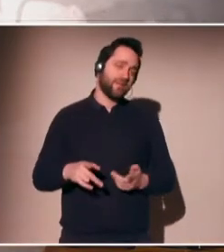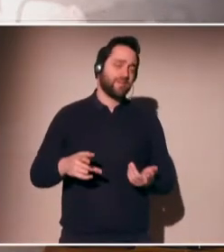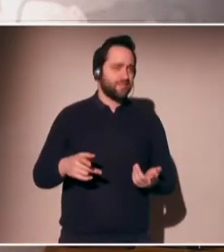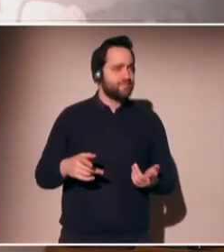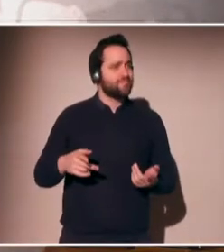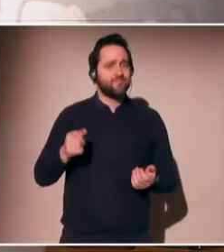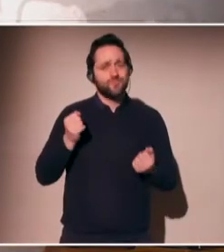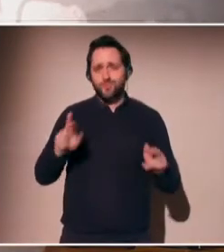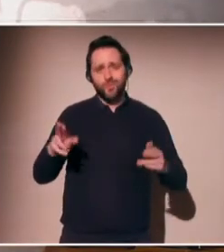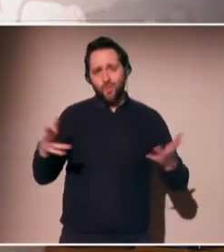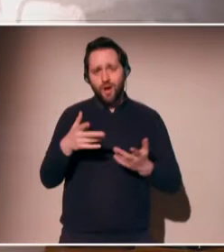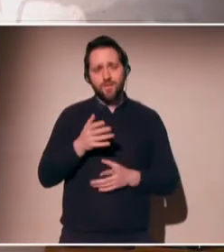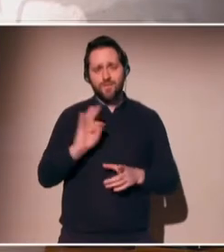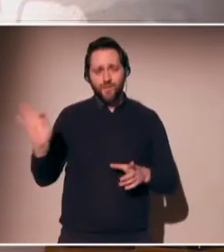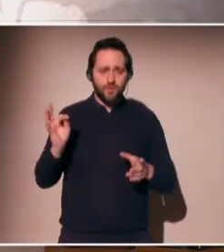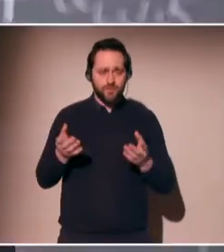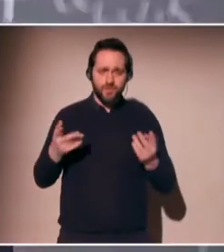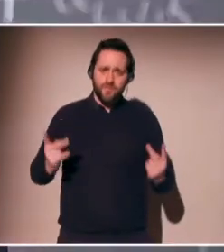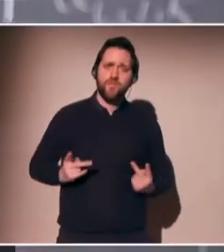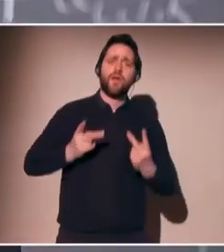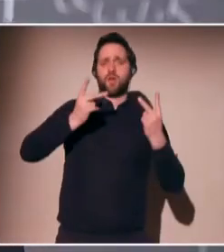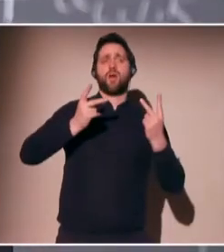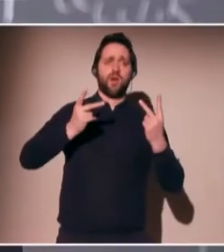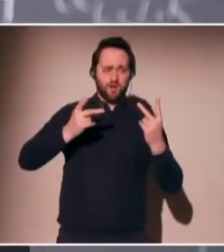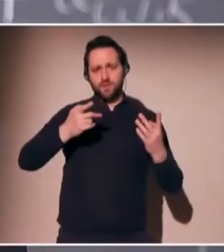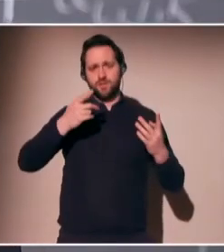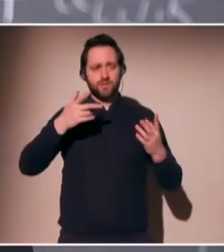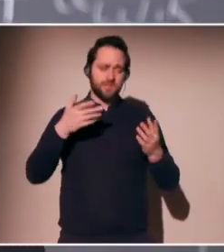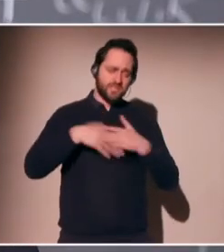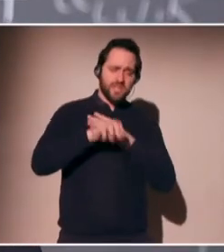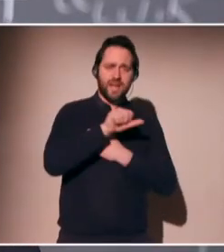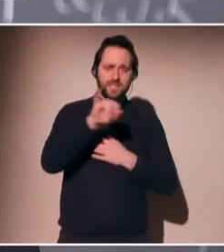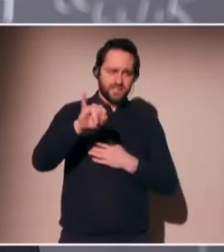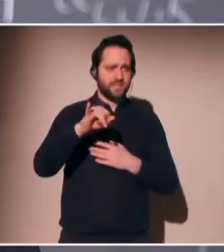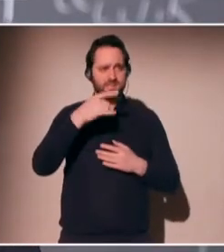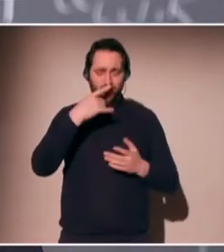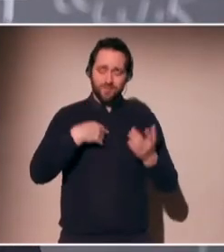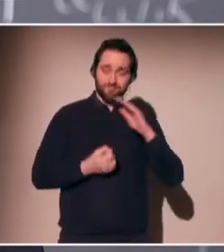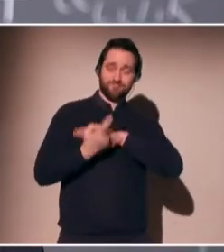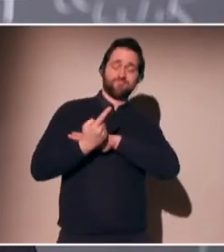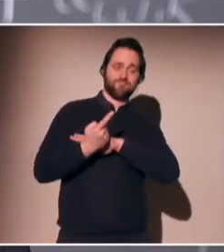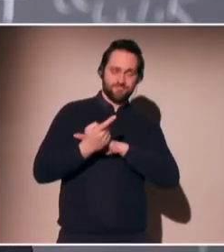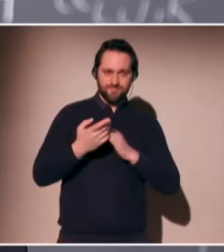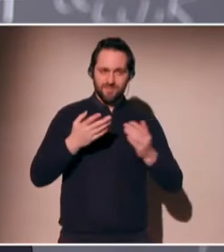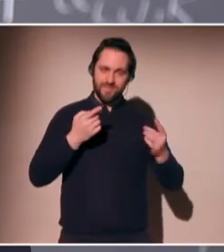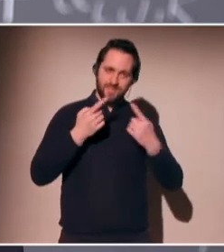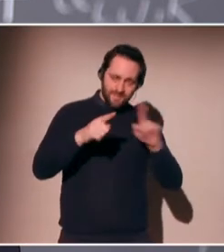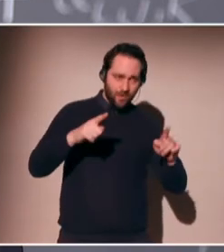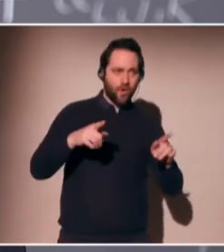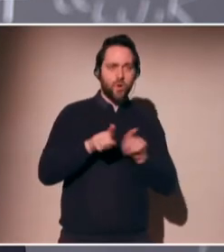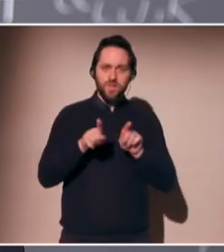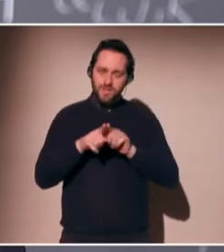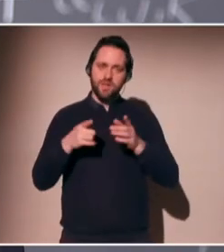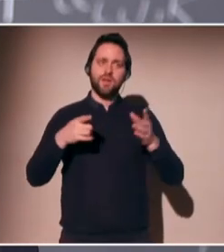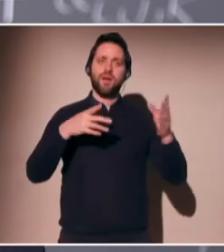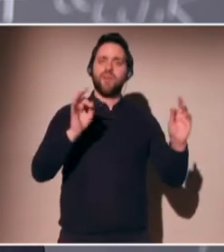European way of doing things, which will be different. And which will probably just feed into the international discussions on the subject. And